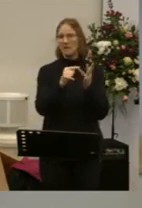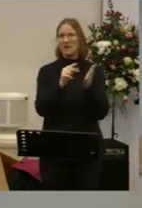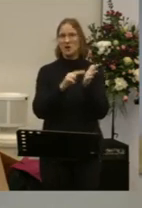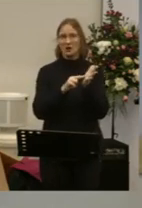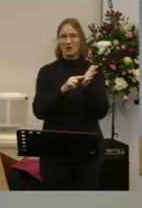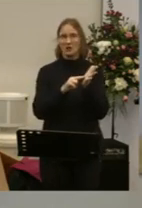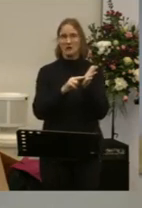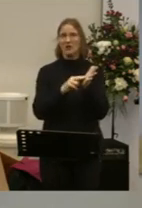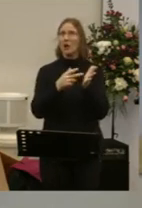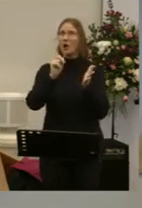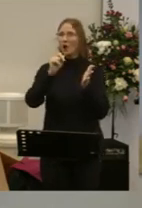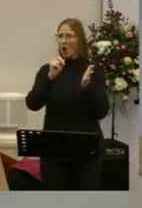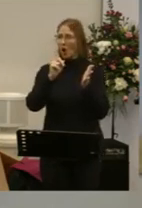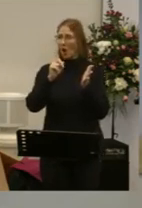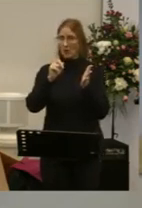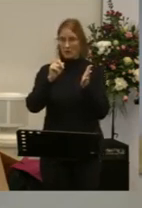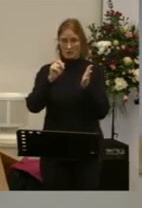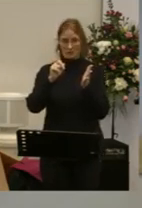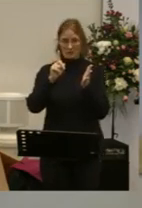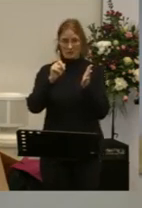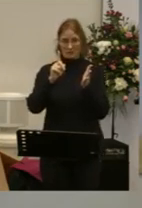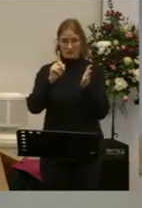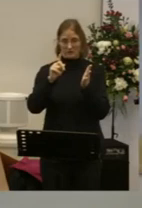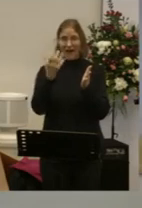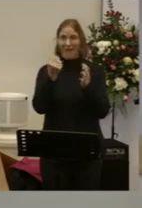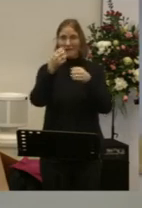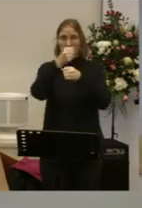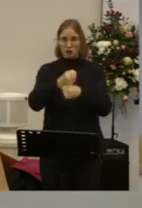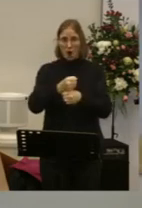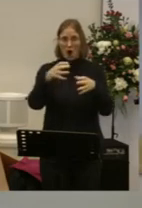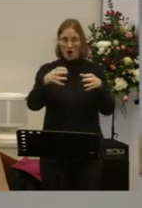God has placed you here as a Christian To be a missionary